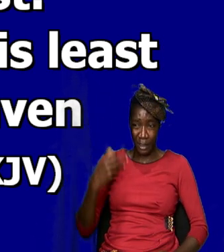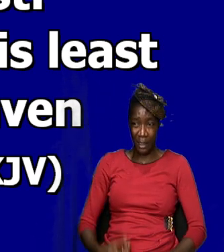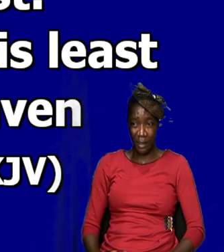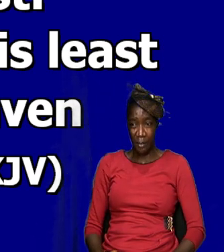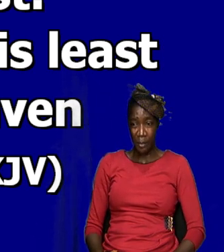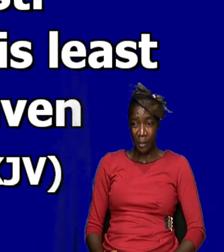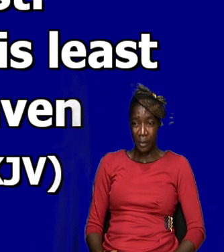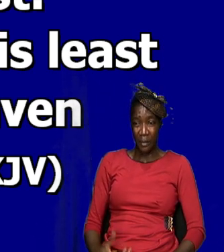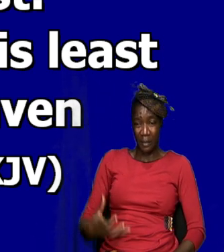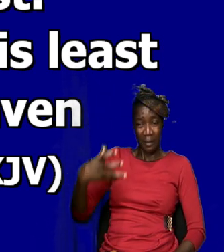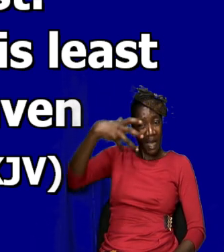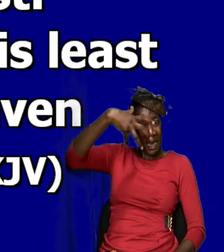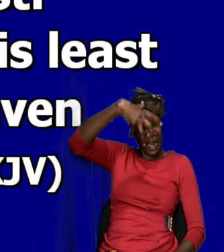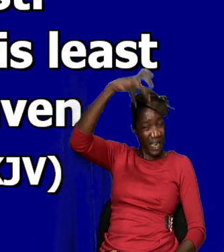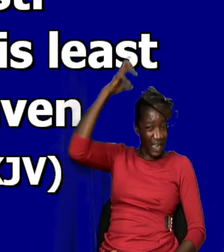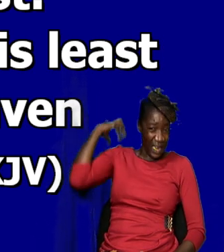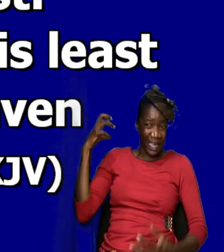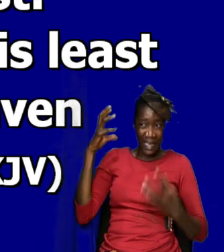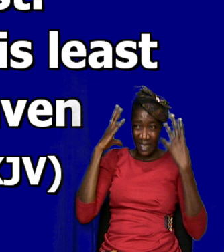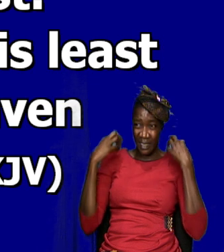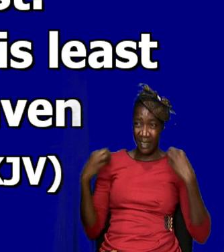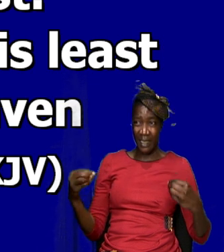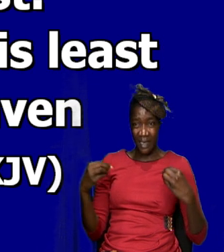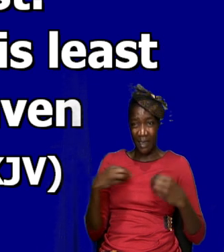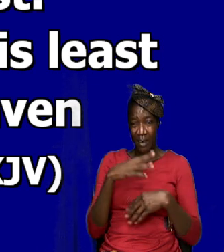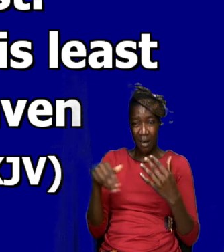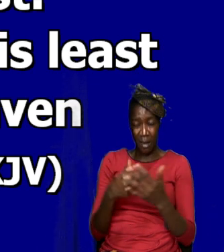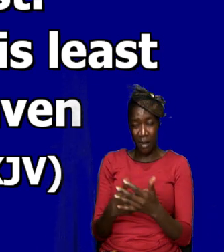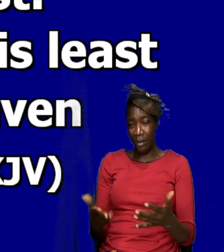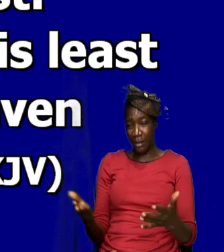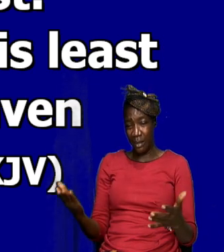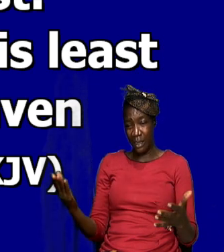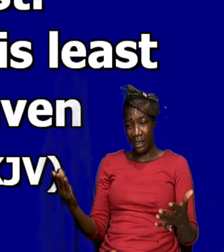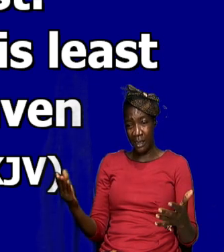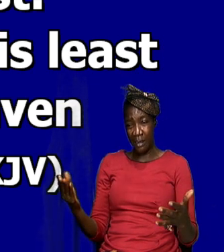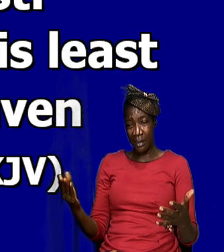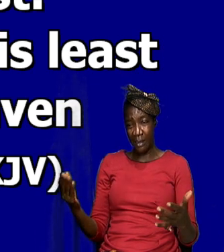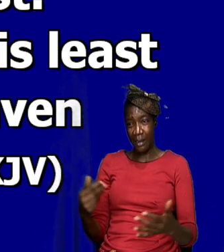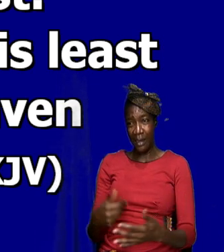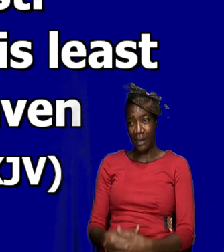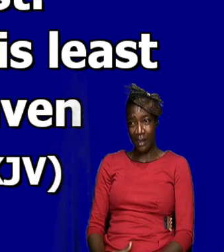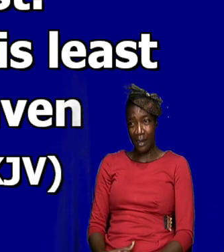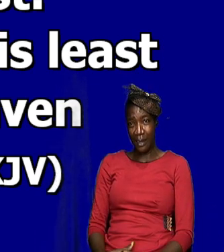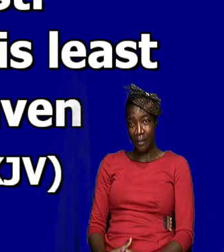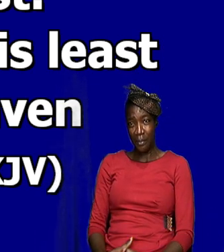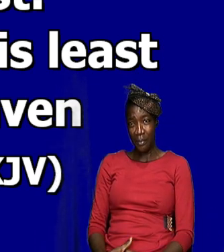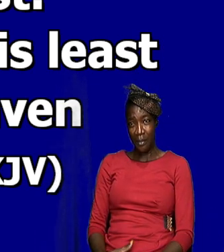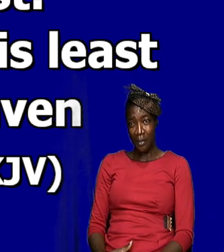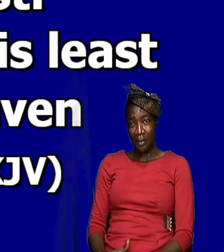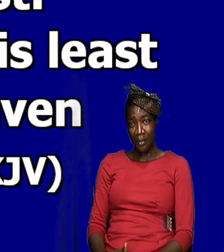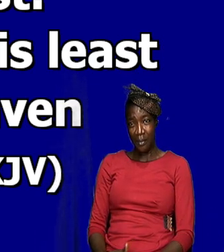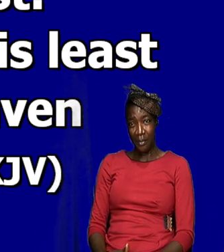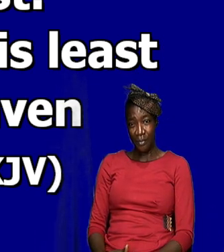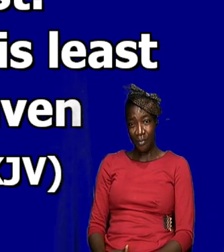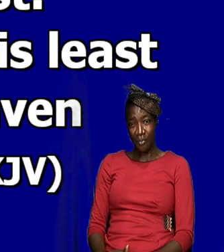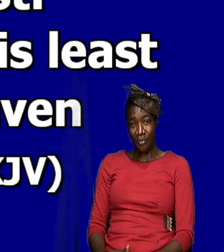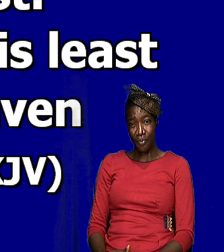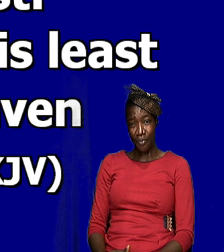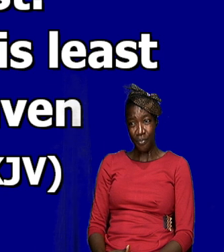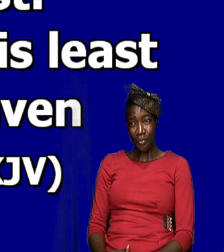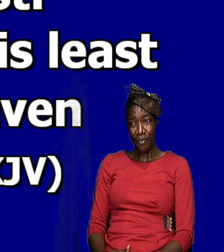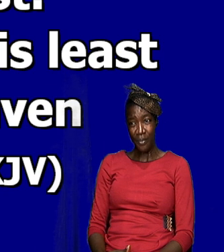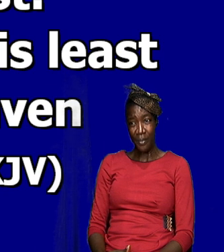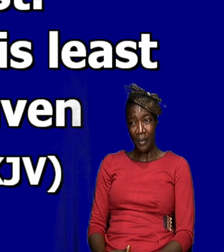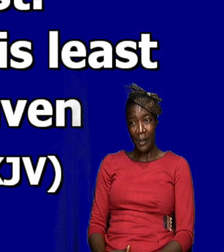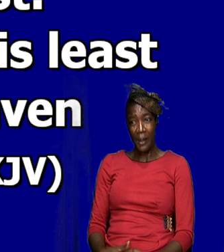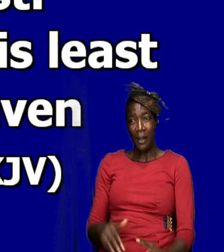lions here and all of those things he was dressed I can't remember the exact quotation for how he was dressed you know but